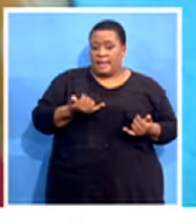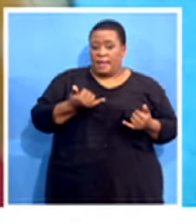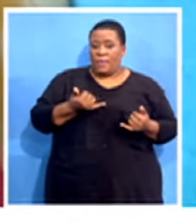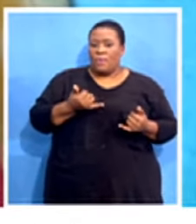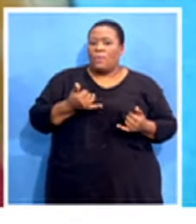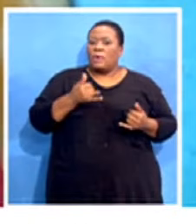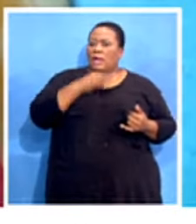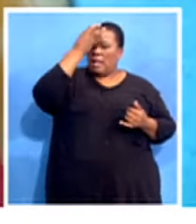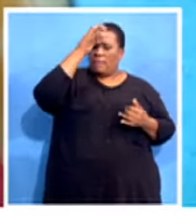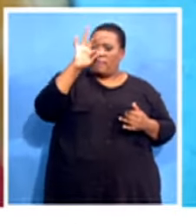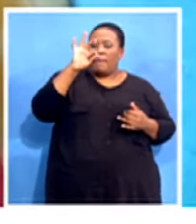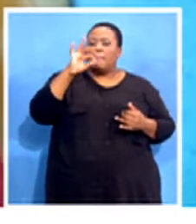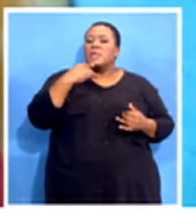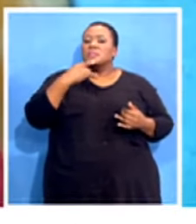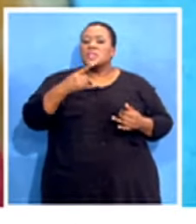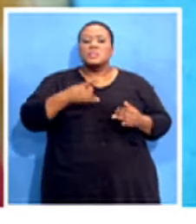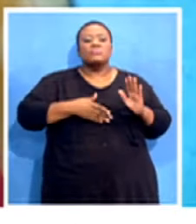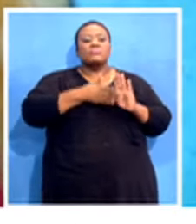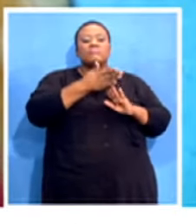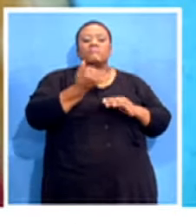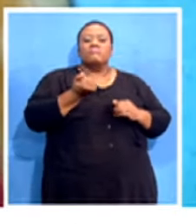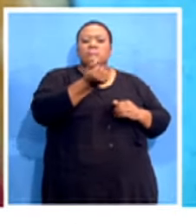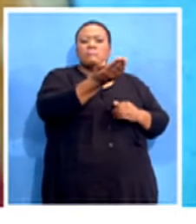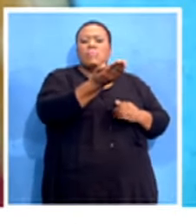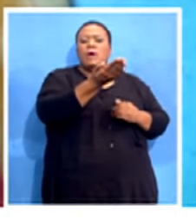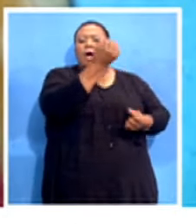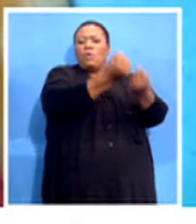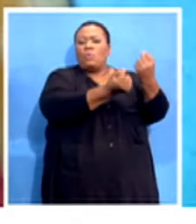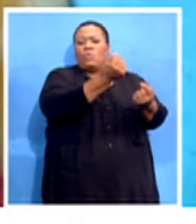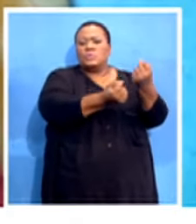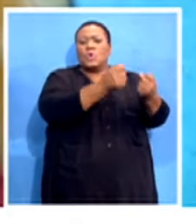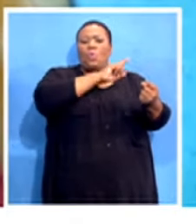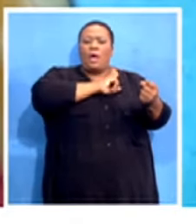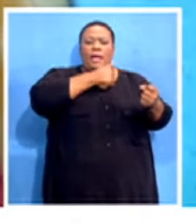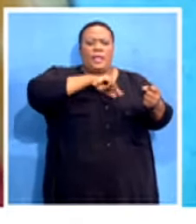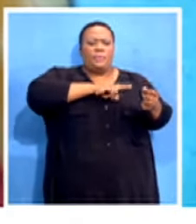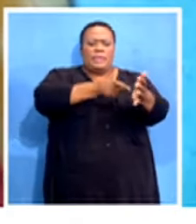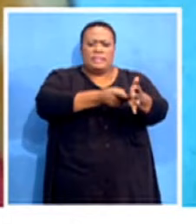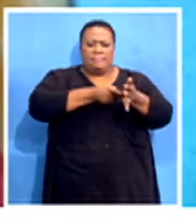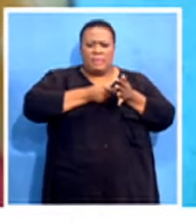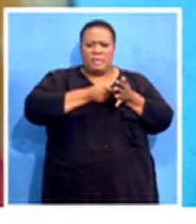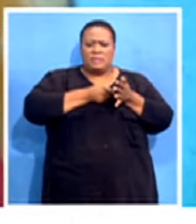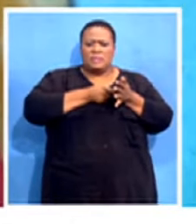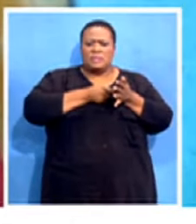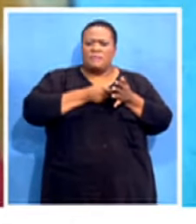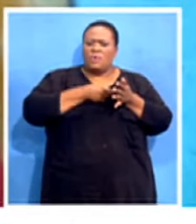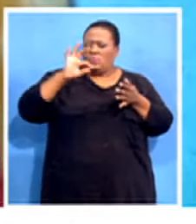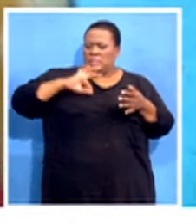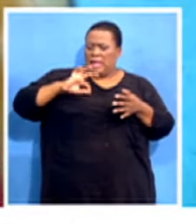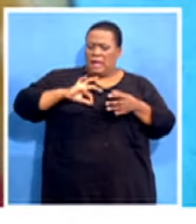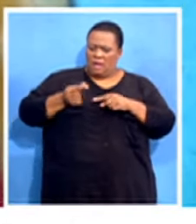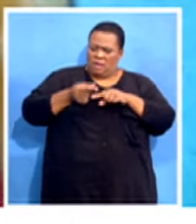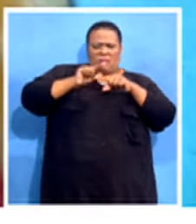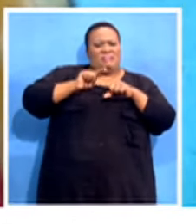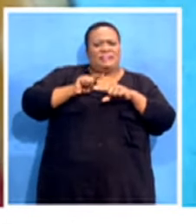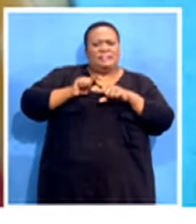to court and threatened to take us to court for demanding the wage increase that we have signed as an agreement. It is so funny